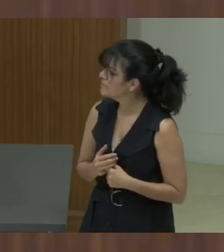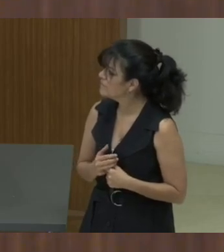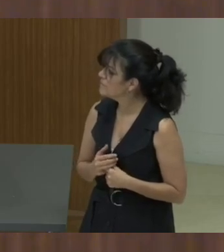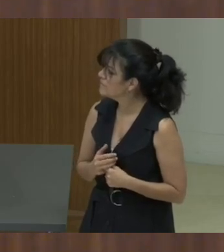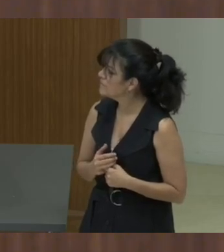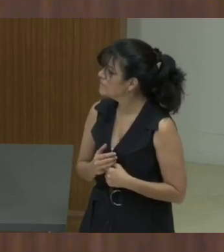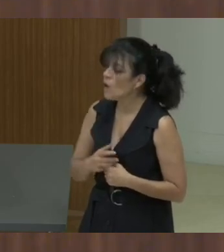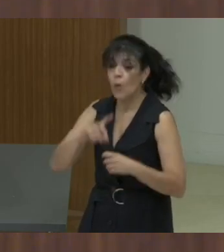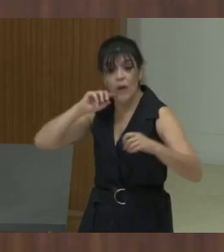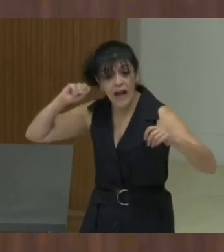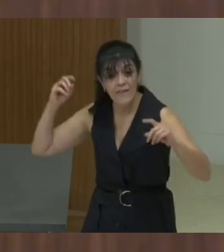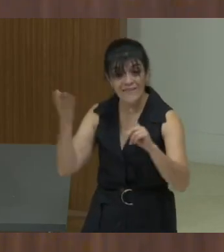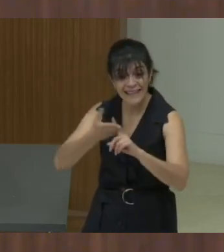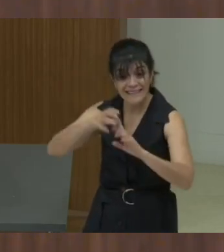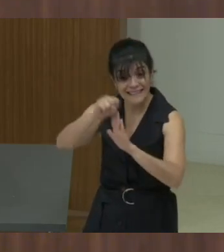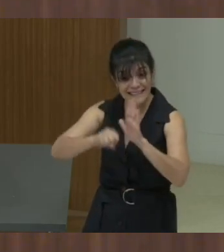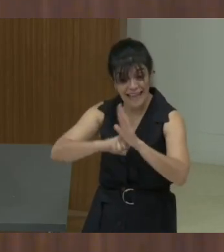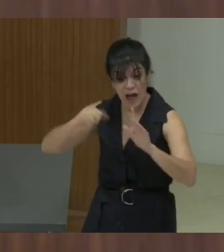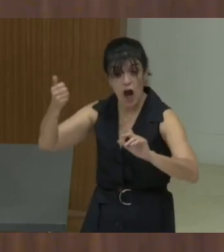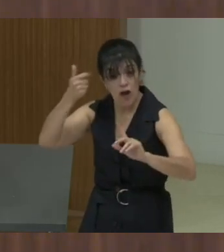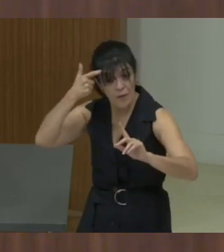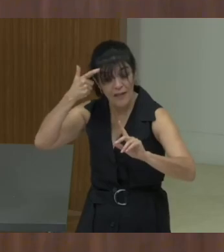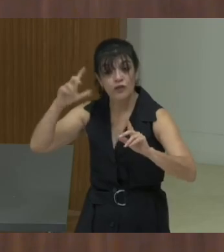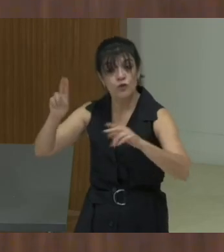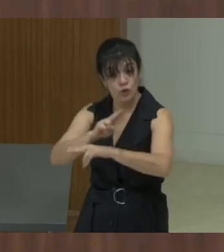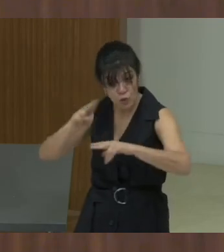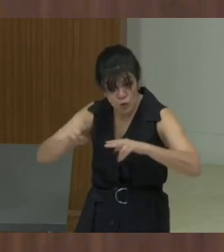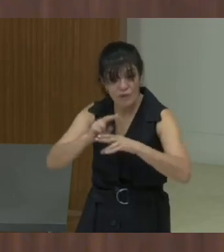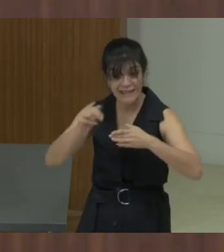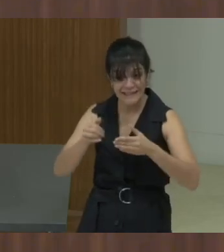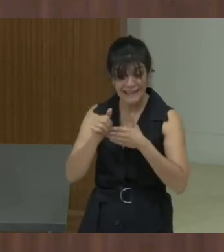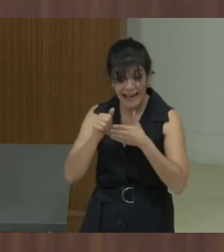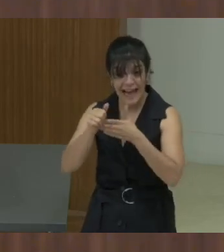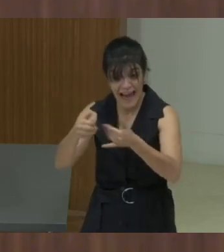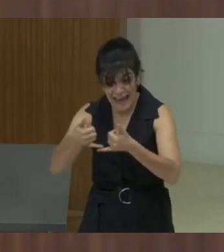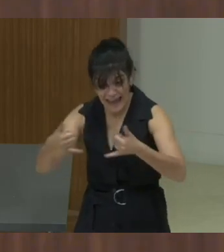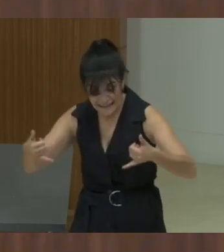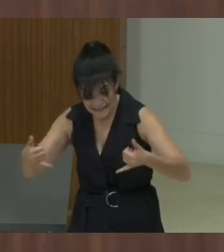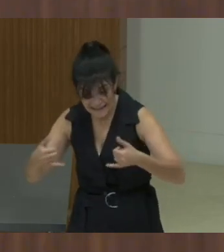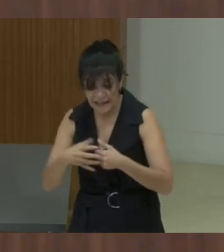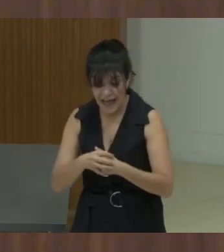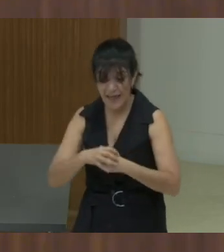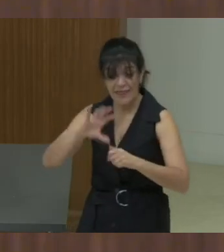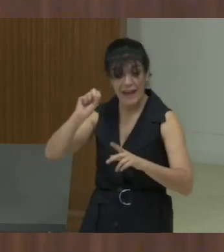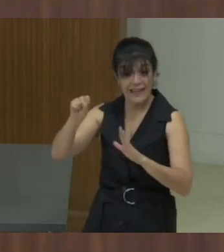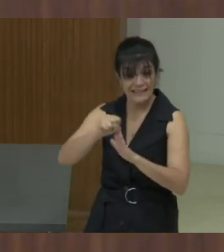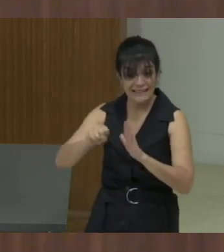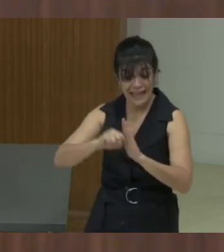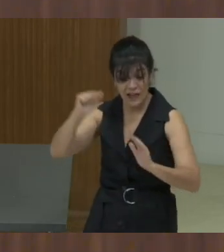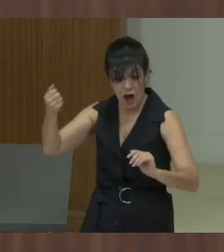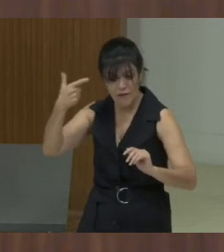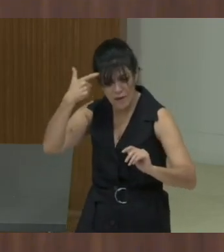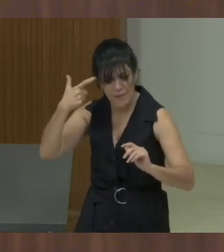convinced the state government to, uh, use the guideline. What the state government has done in its capacity,